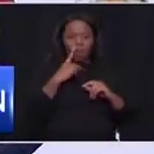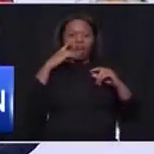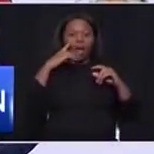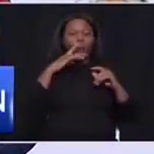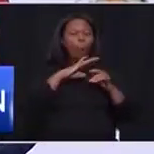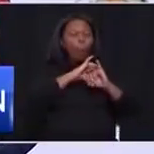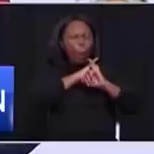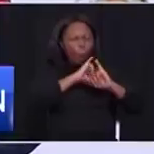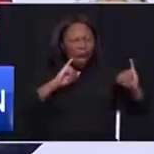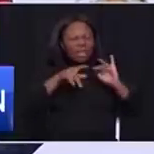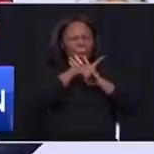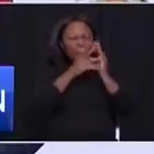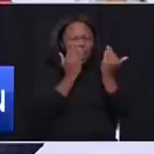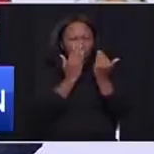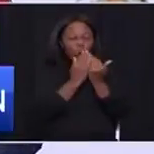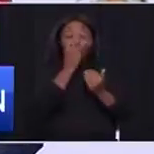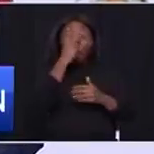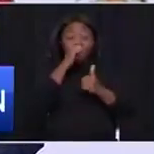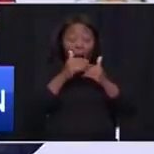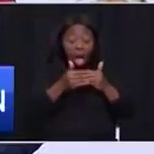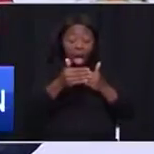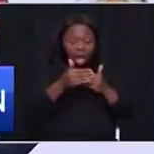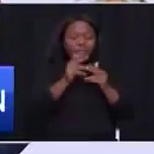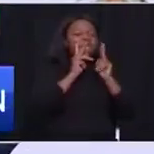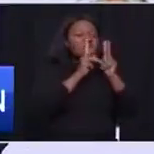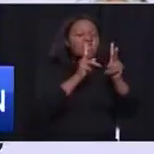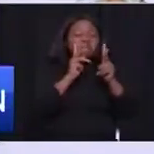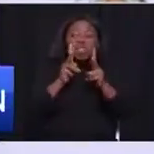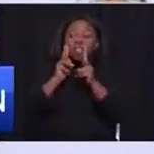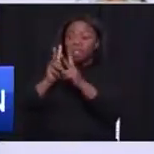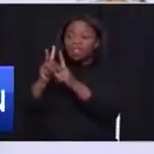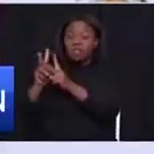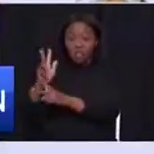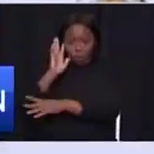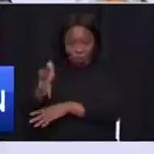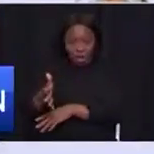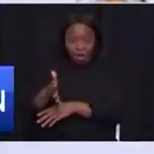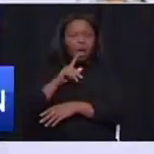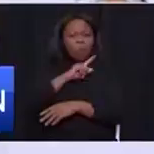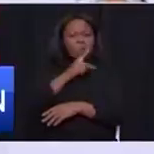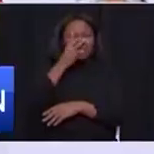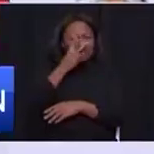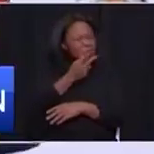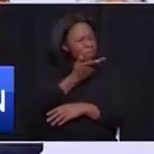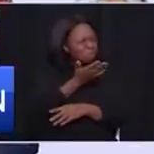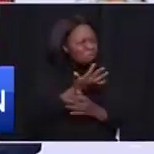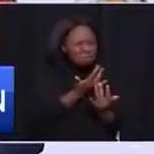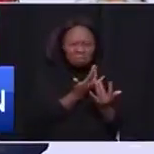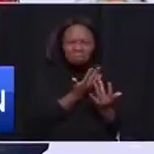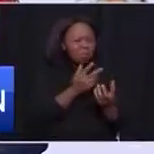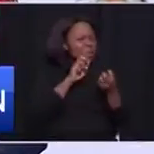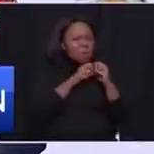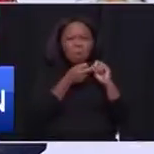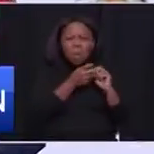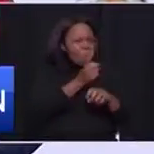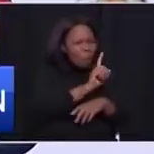worst primary schools in the next 12 months. Sorting, firstly, looking at what needs to be done with each